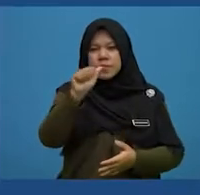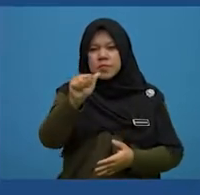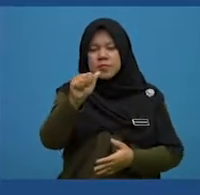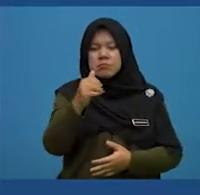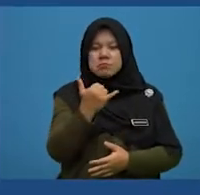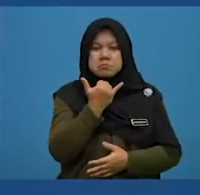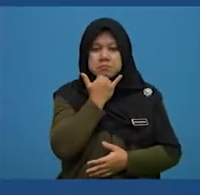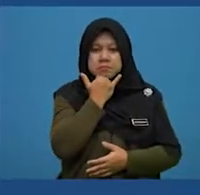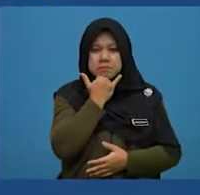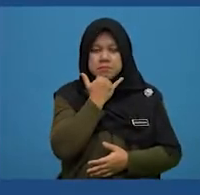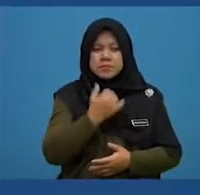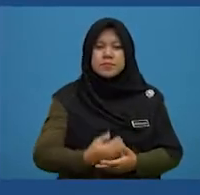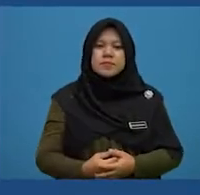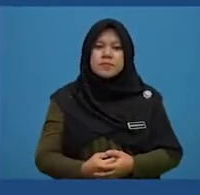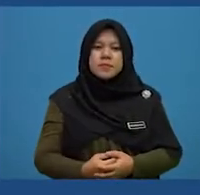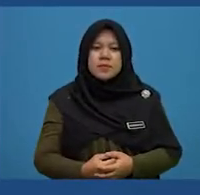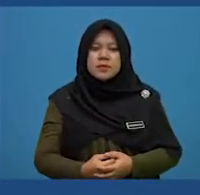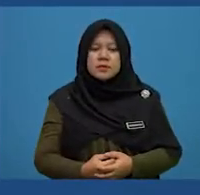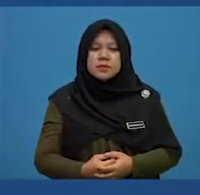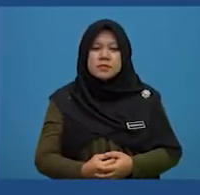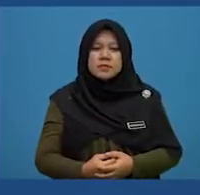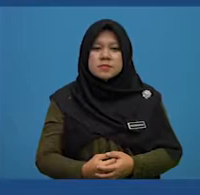A cannot be accepted.